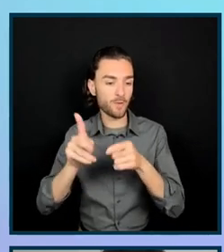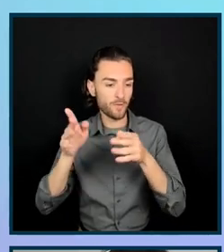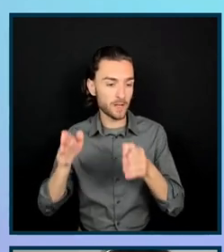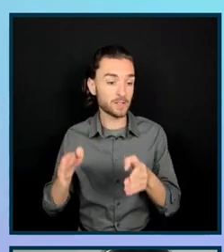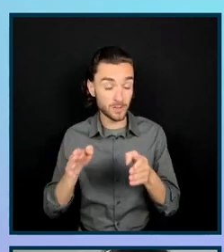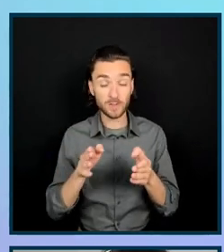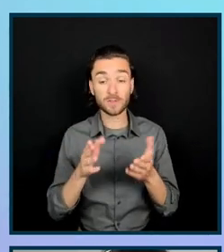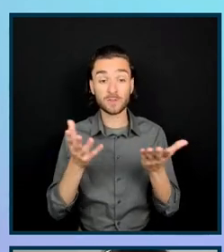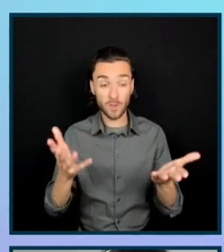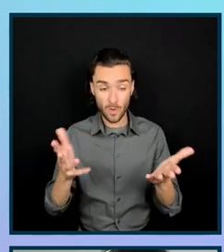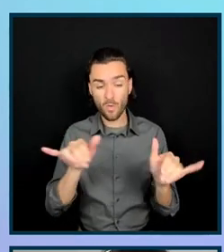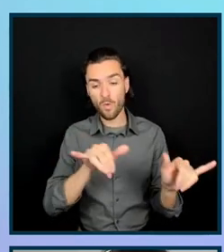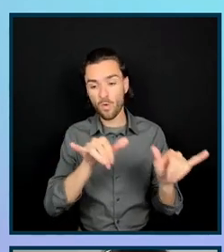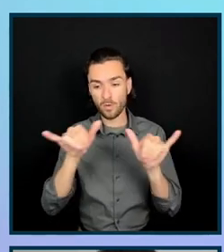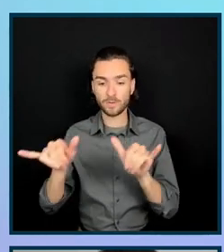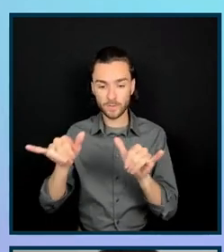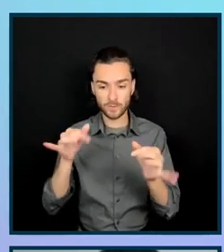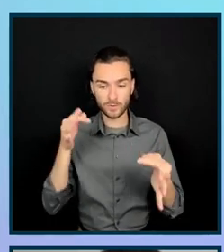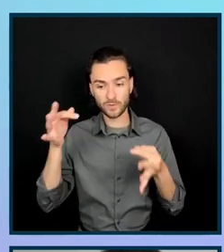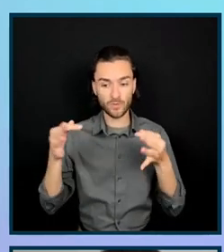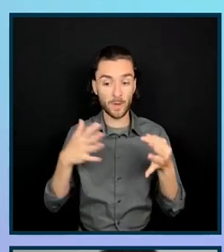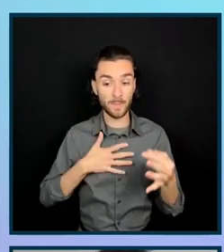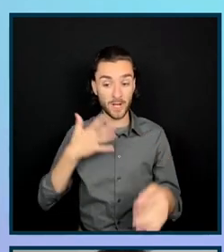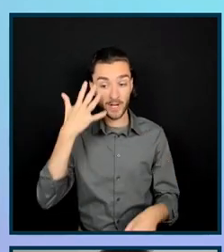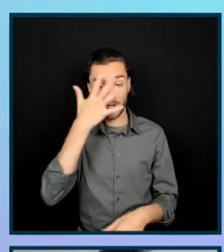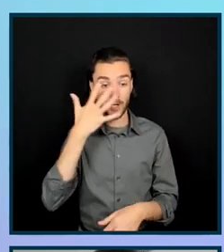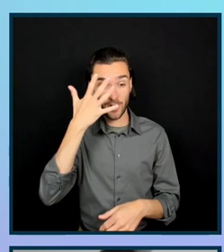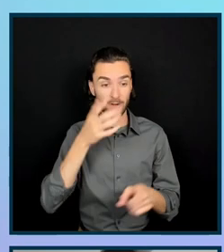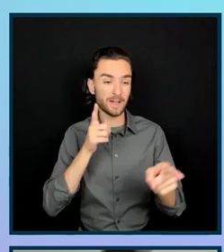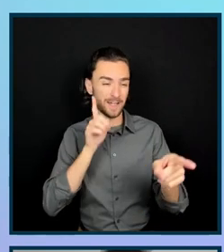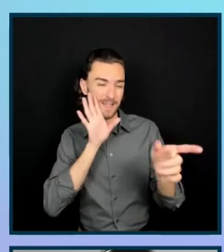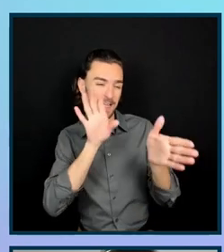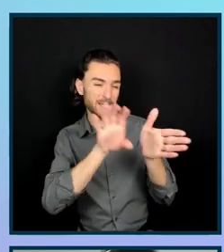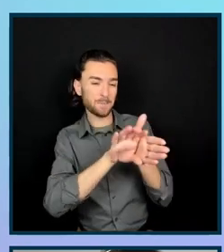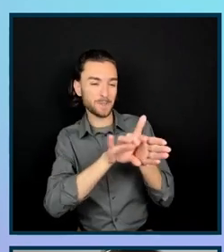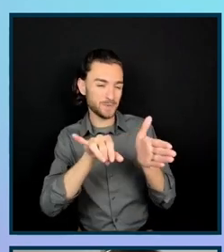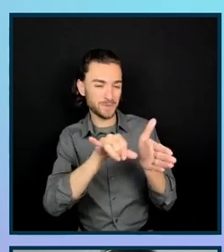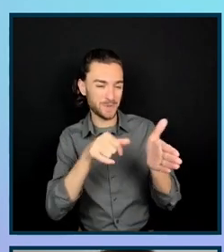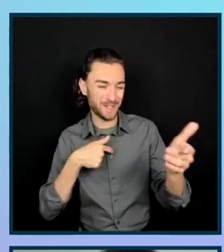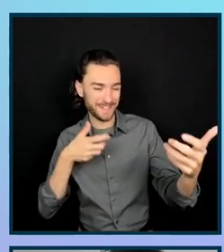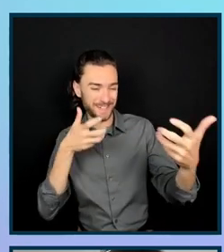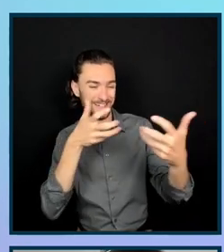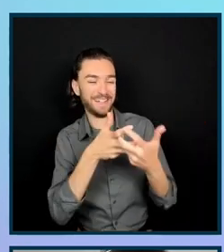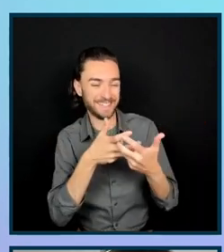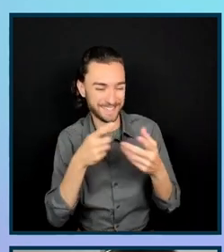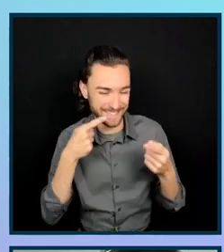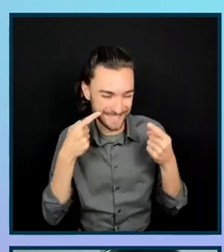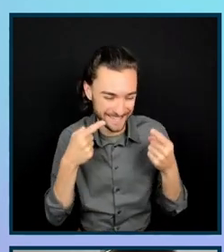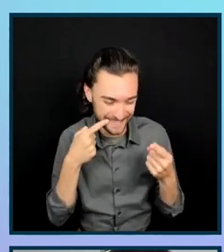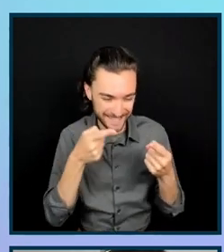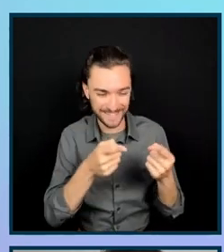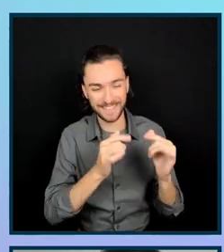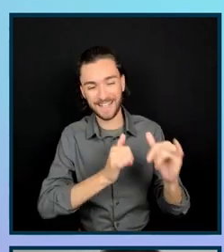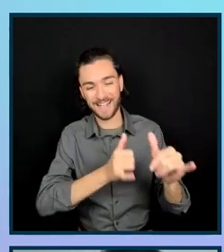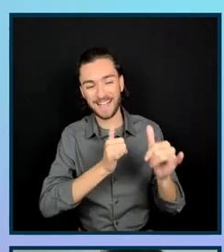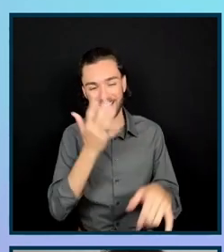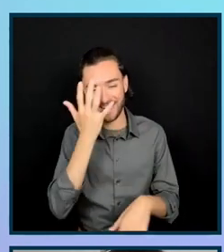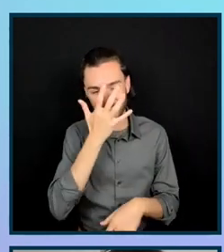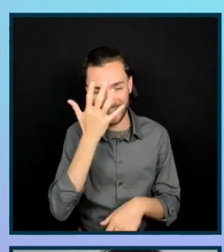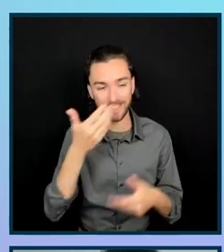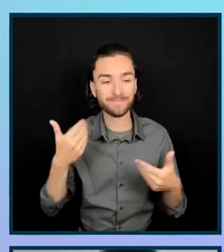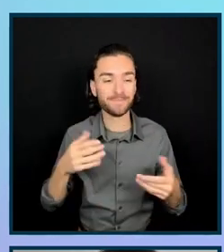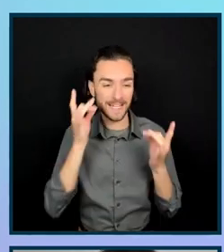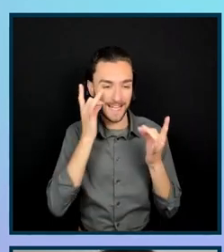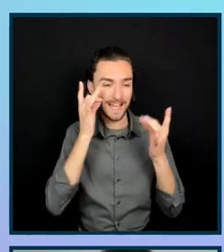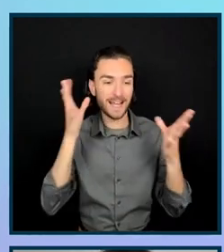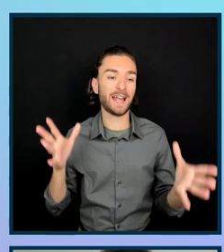of introduction with my visual description on the image here today, and much like I'm matching the outfit in the picture, I am a light